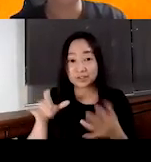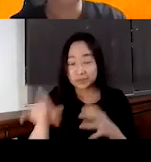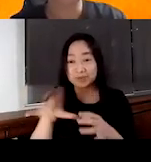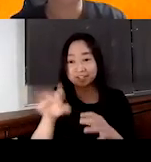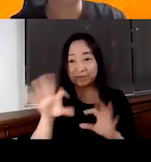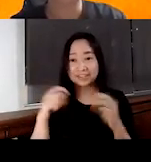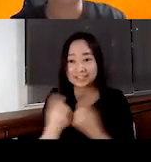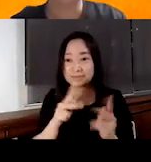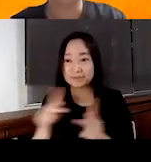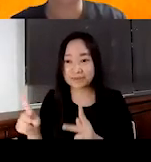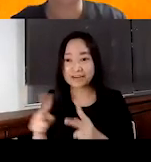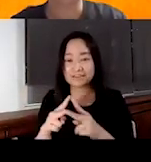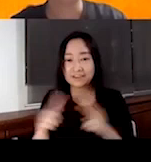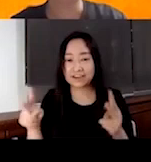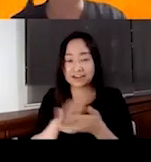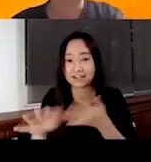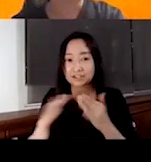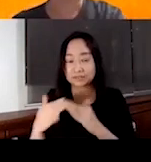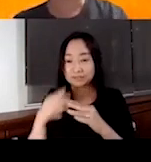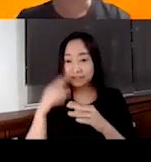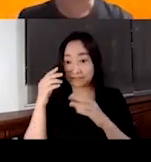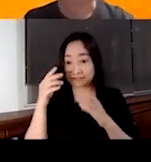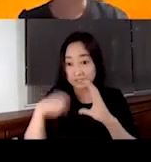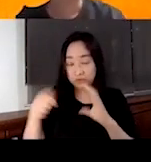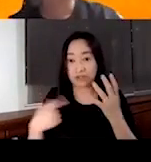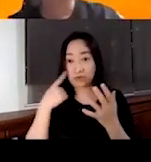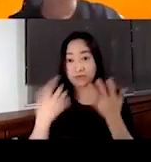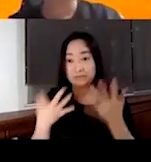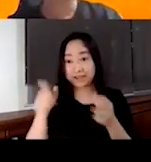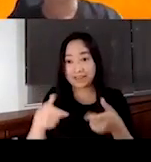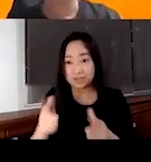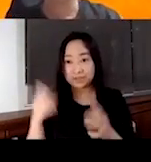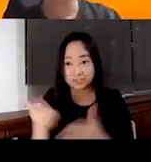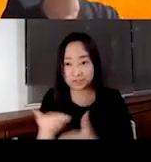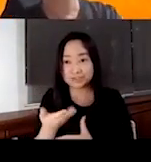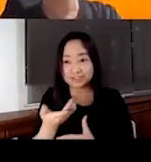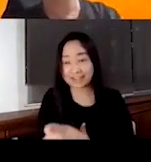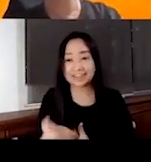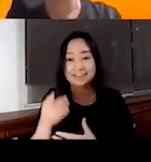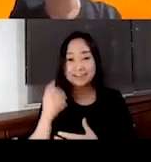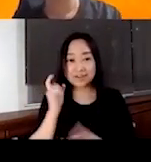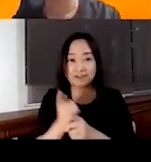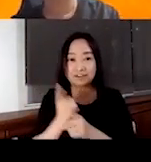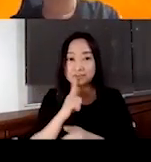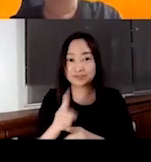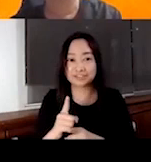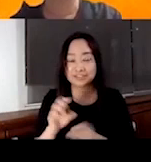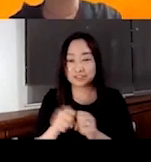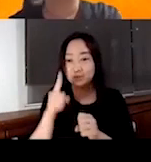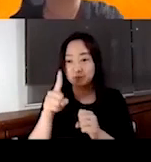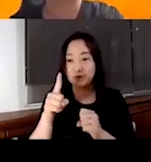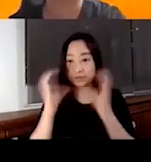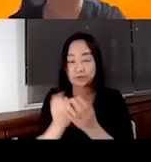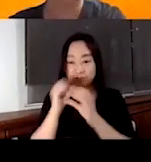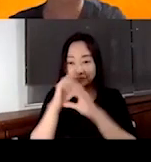prepared a very nice, uh, community video, and I thought maybe I'll let you introduce that. Yeah, absolutely. Absolutely. So one of the things that World Vision promises